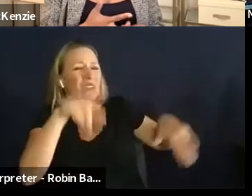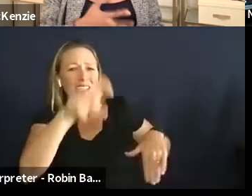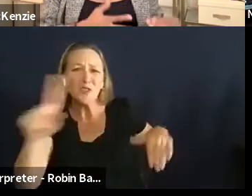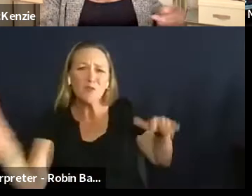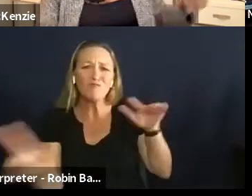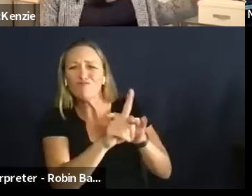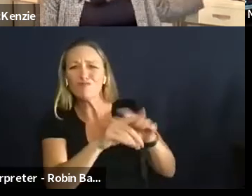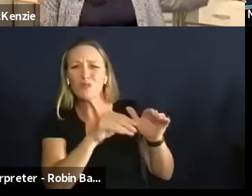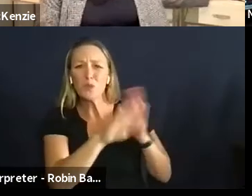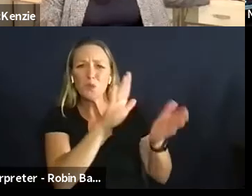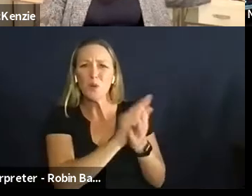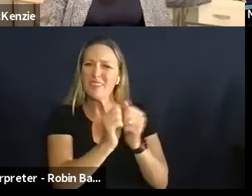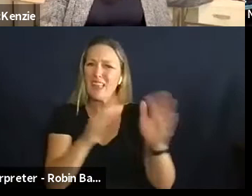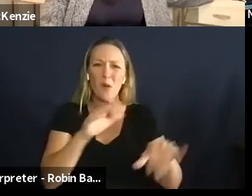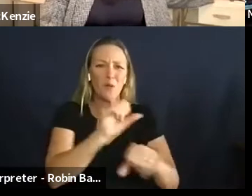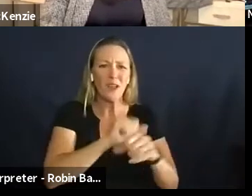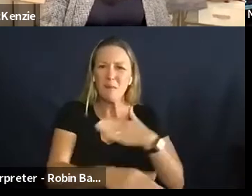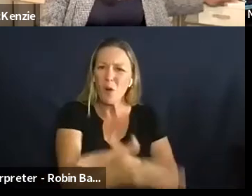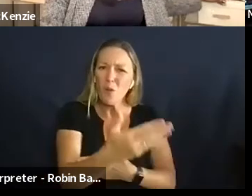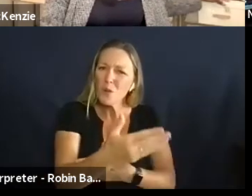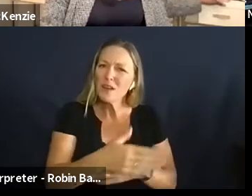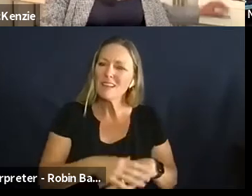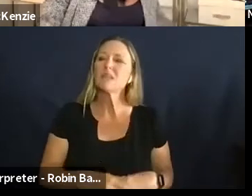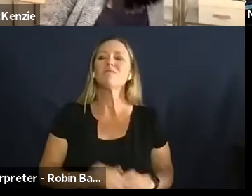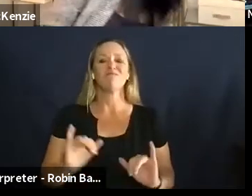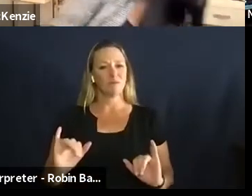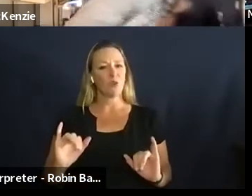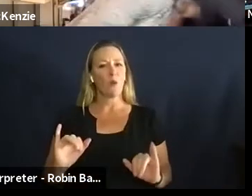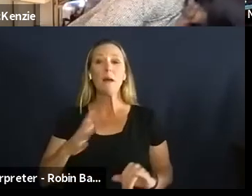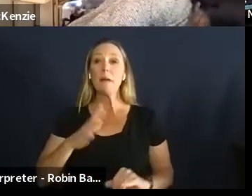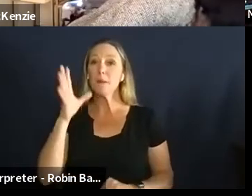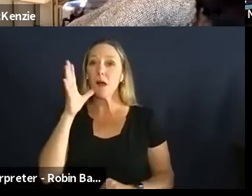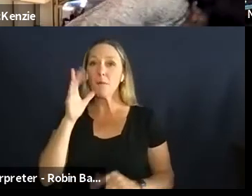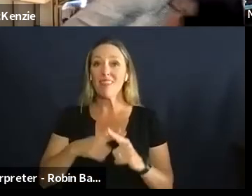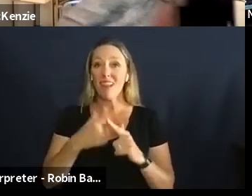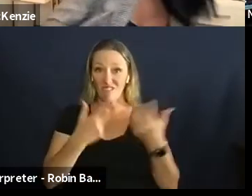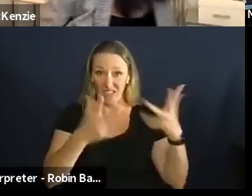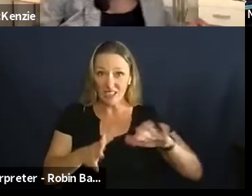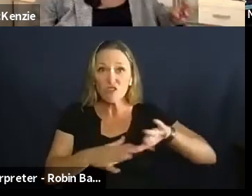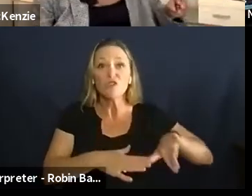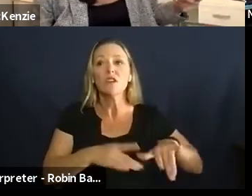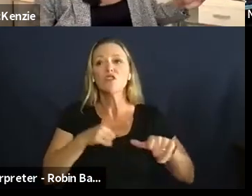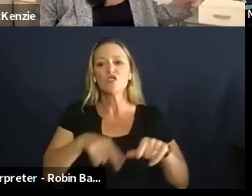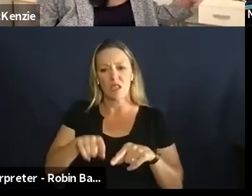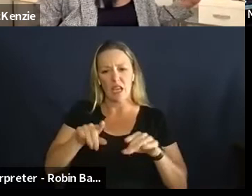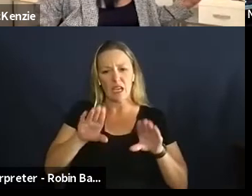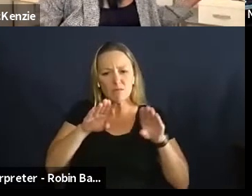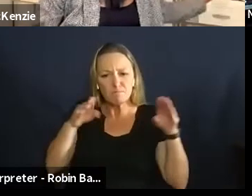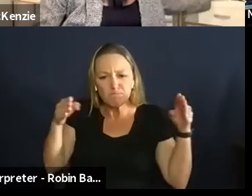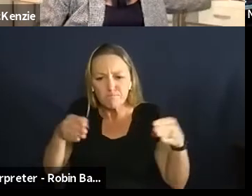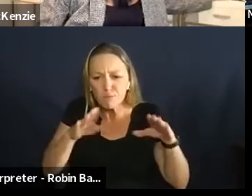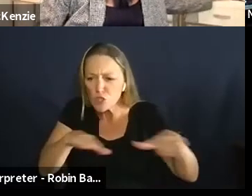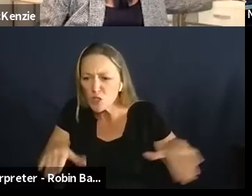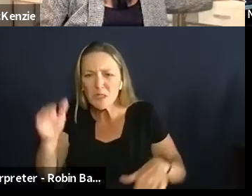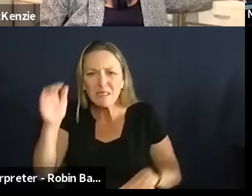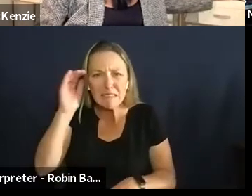to work and then she took it a step further where she she truly listened to the the kids in the room to the parents and and their best